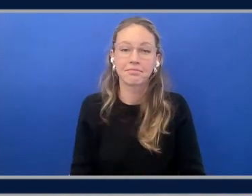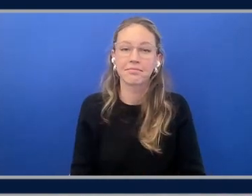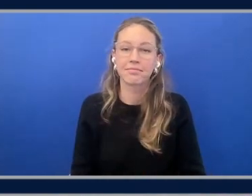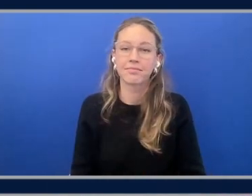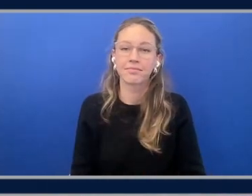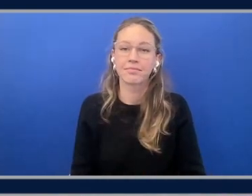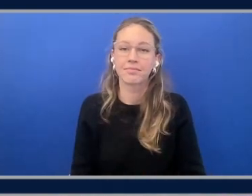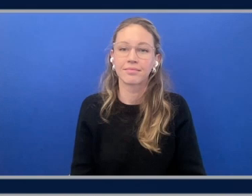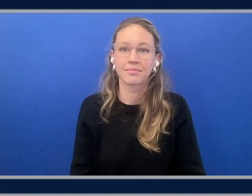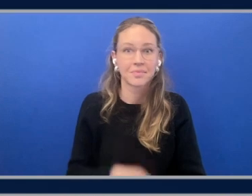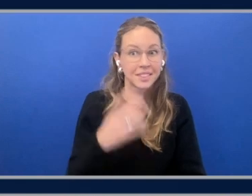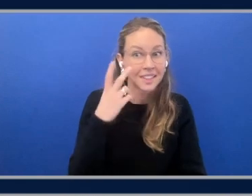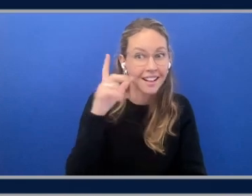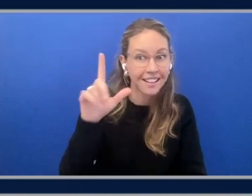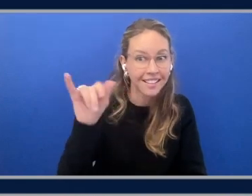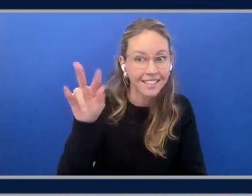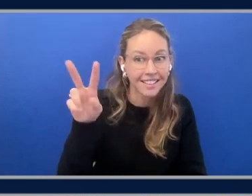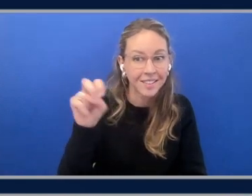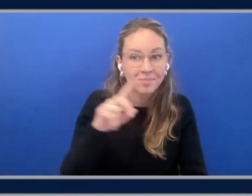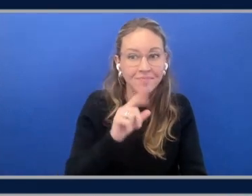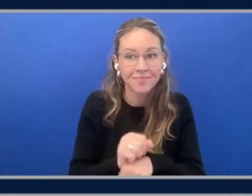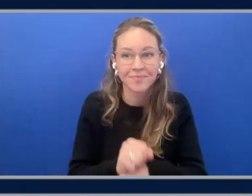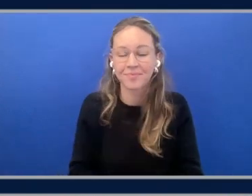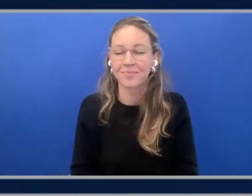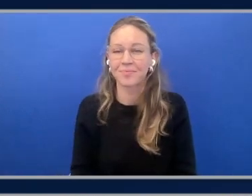it really live? Do it live.